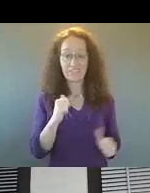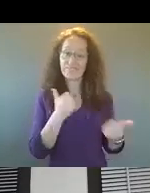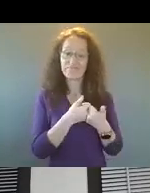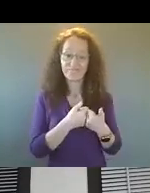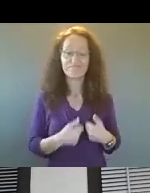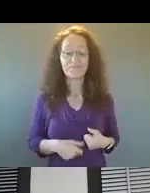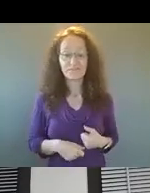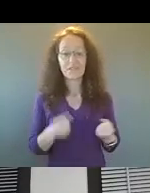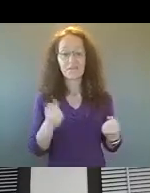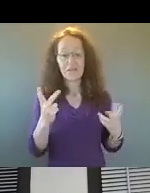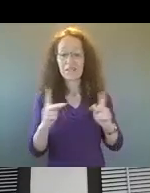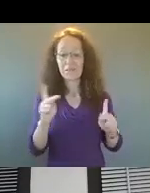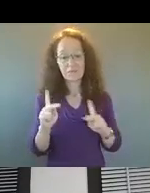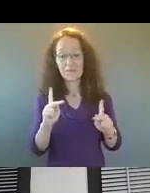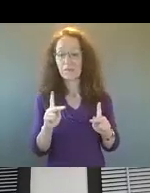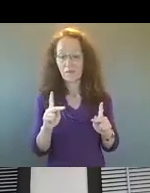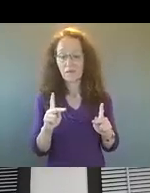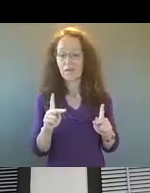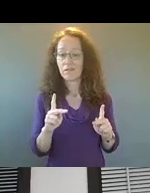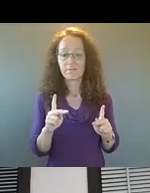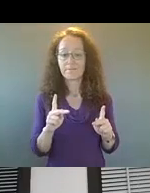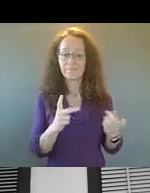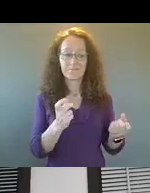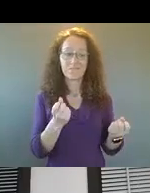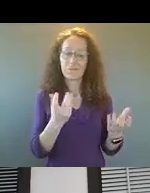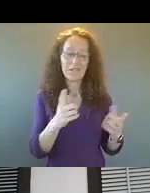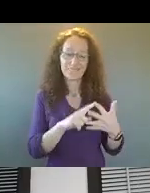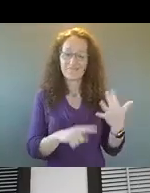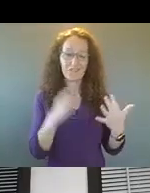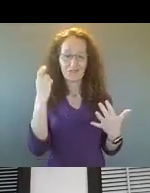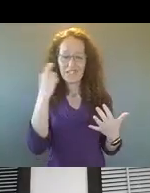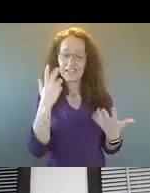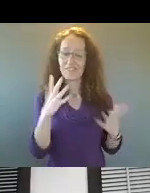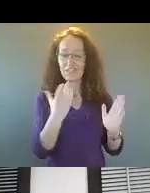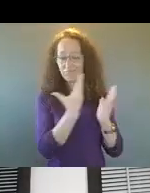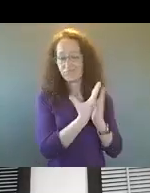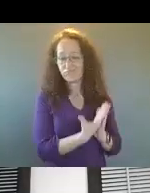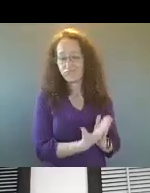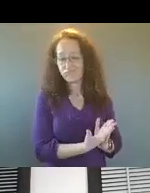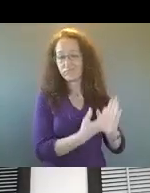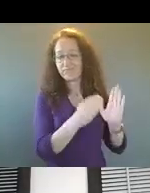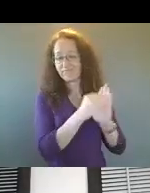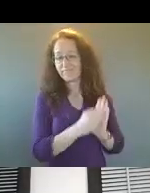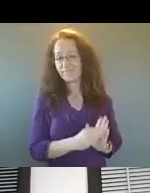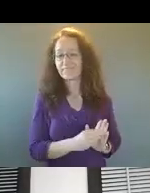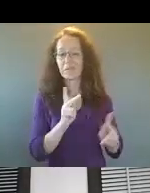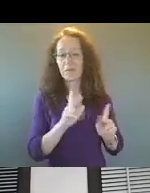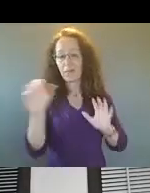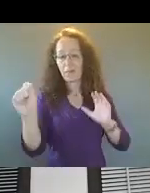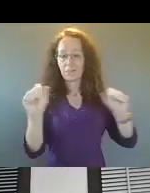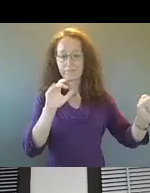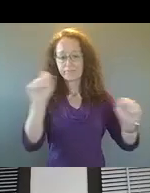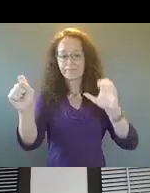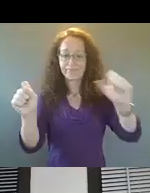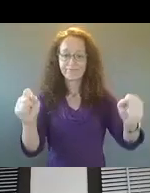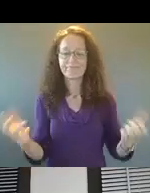of people that, um, forgiven whatever reasons, uh, and again, it's been publicly documented is that we've seen people leave. So, um, I think